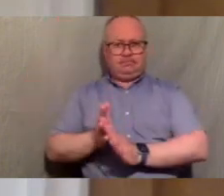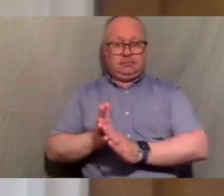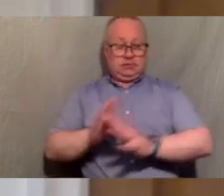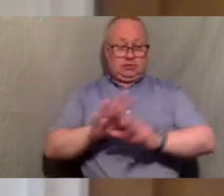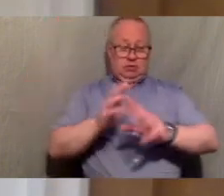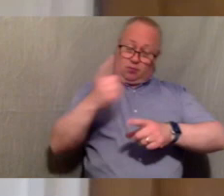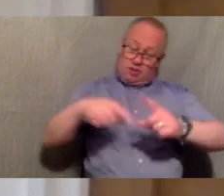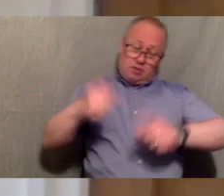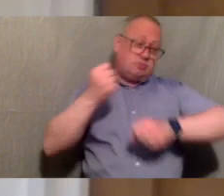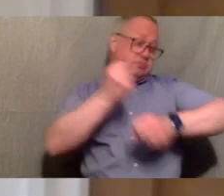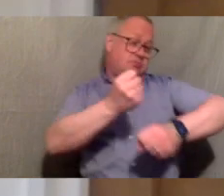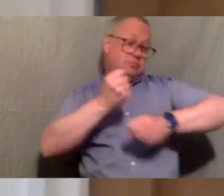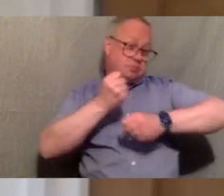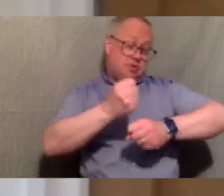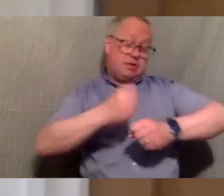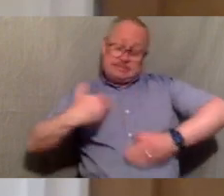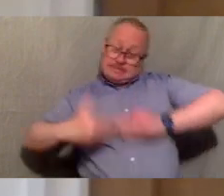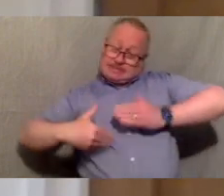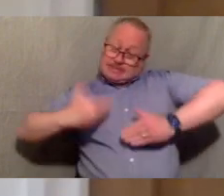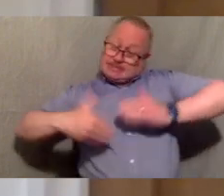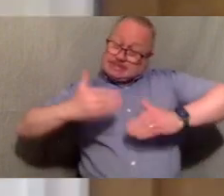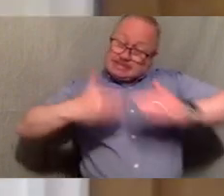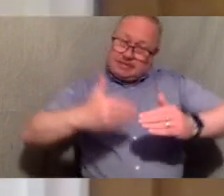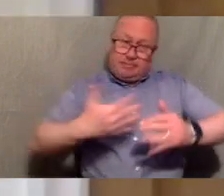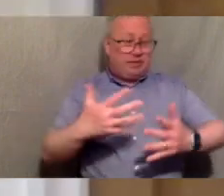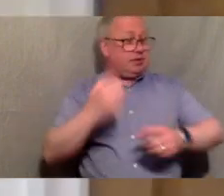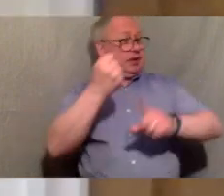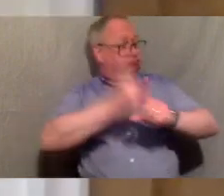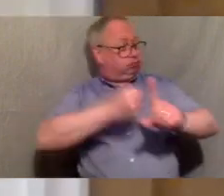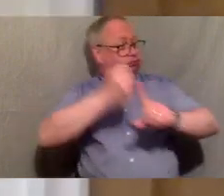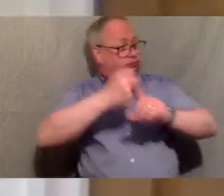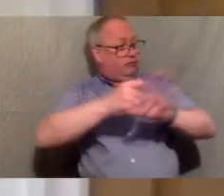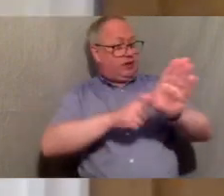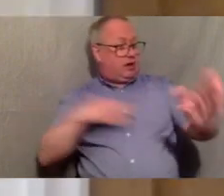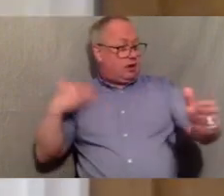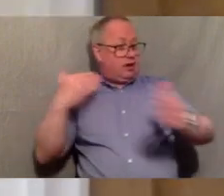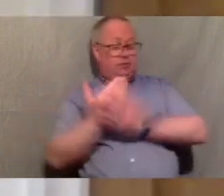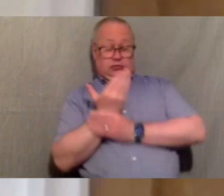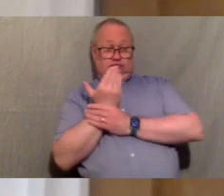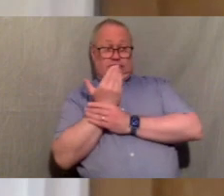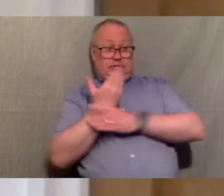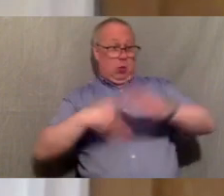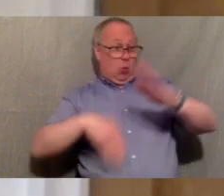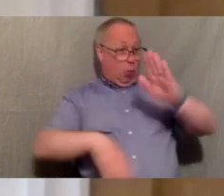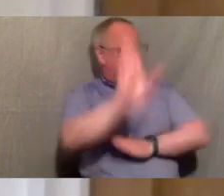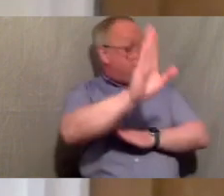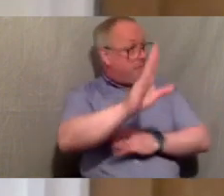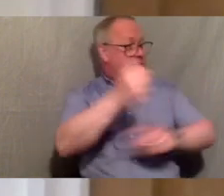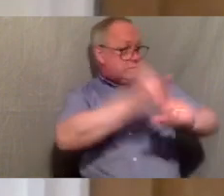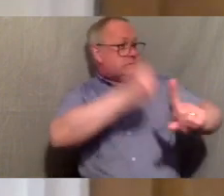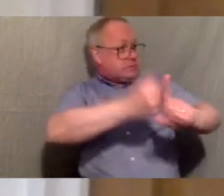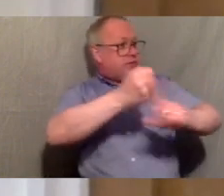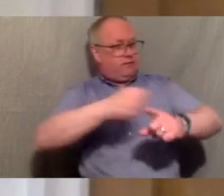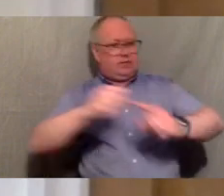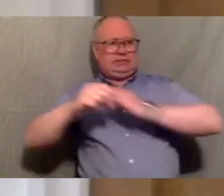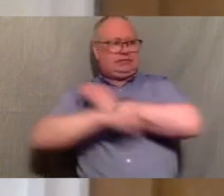a huge new momentum in the last few months it's been going for many years but it's really um it has really found a new new momentum there